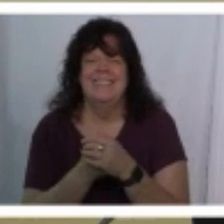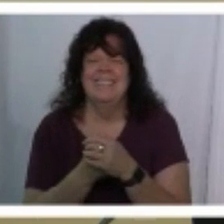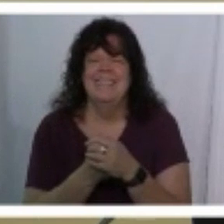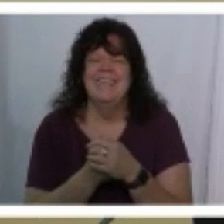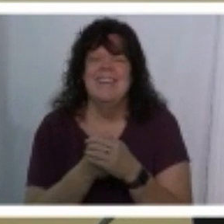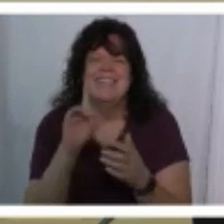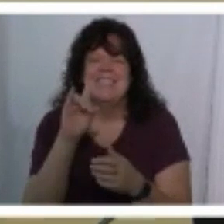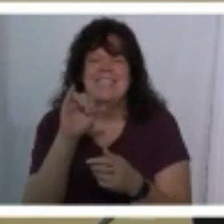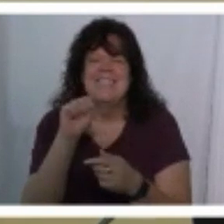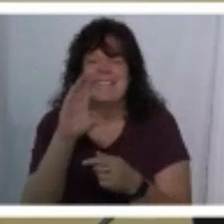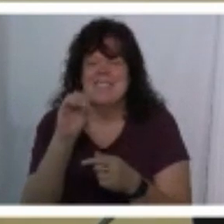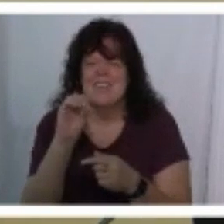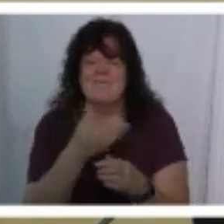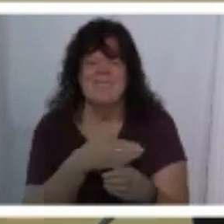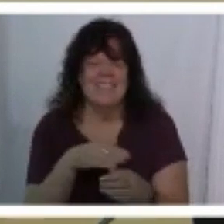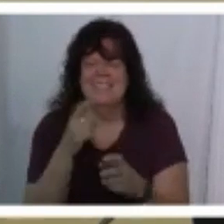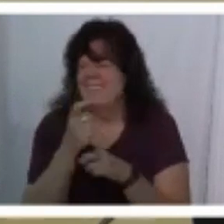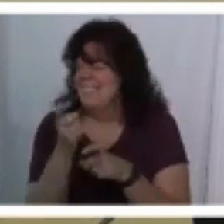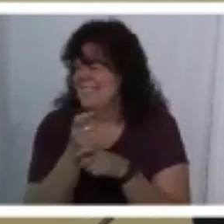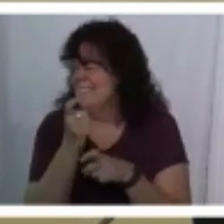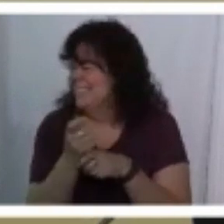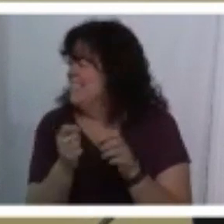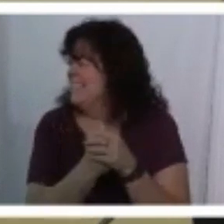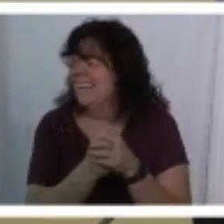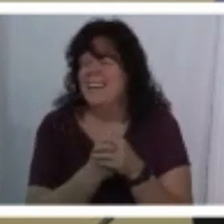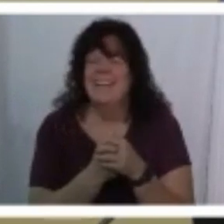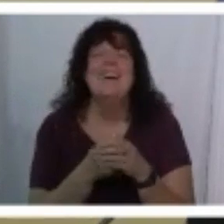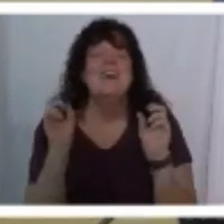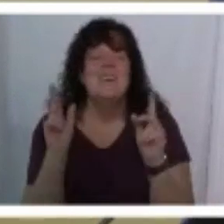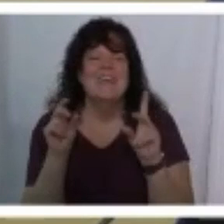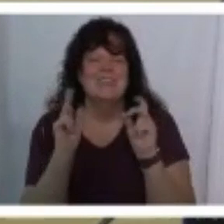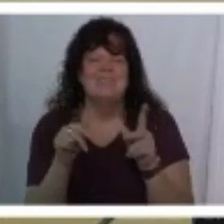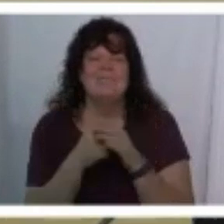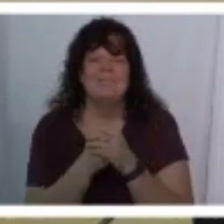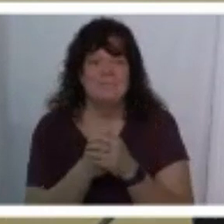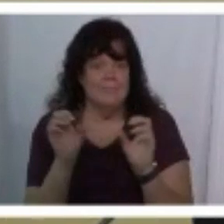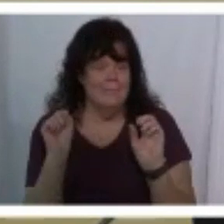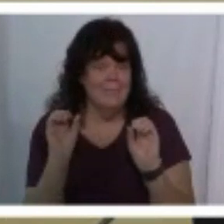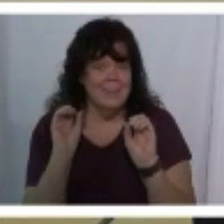just kidding you got rickrolled i'm not singing um okay so